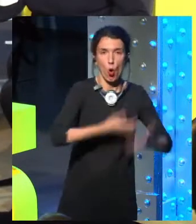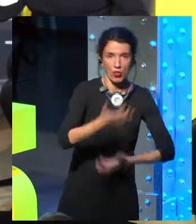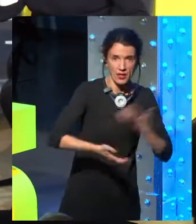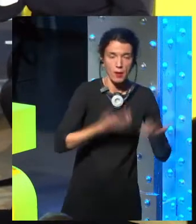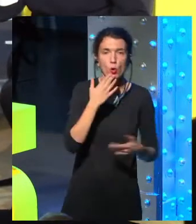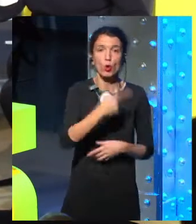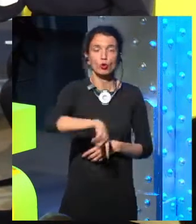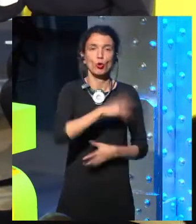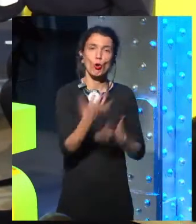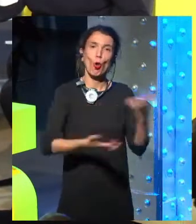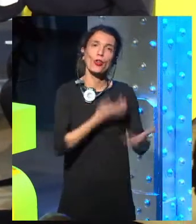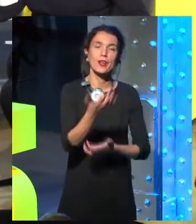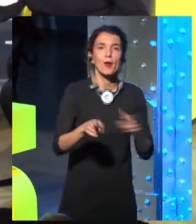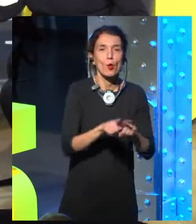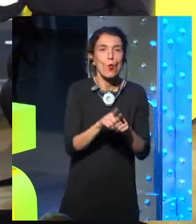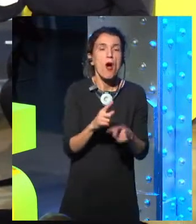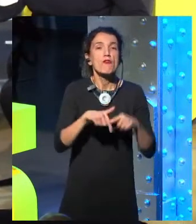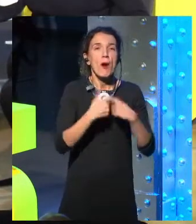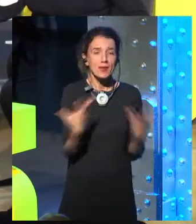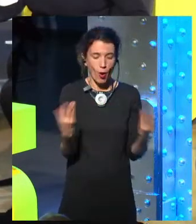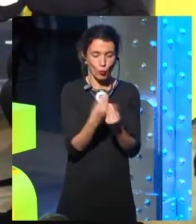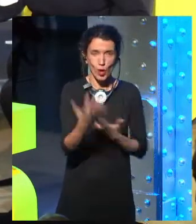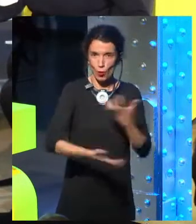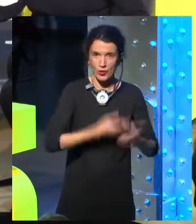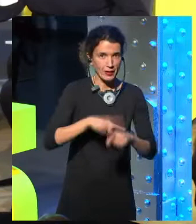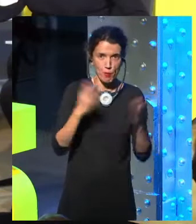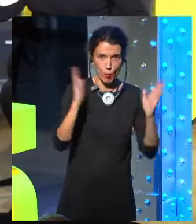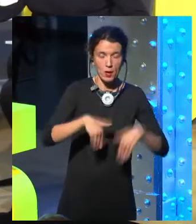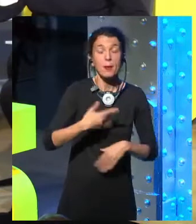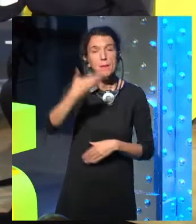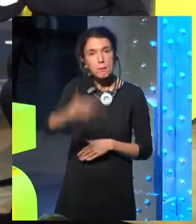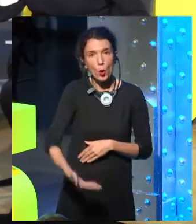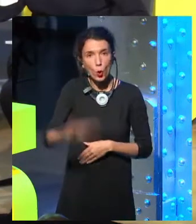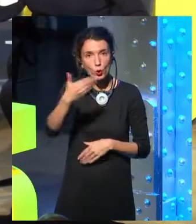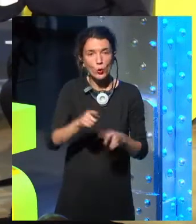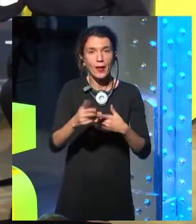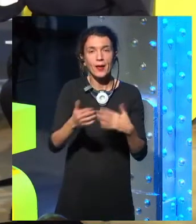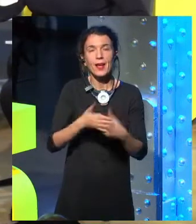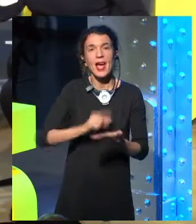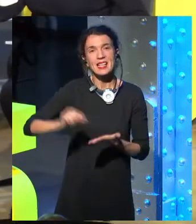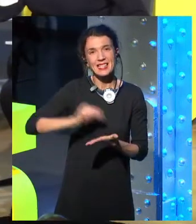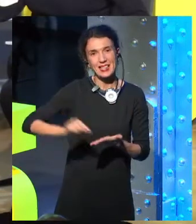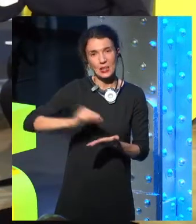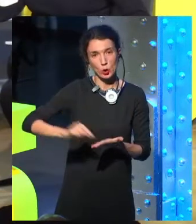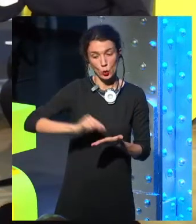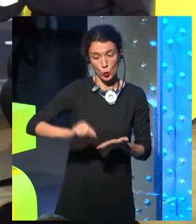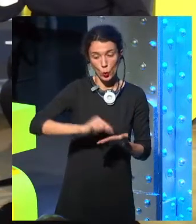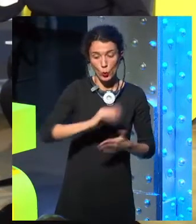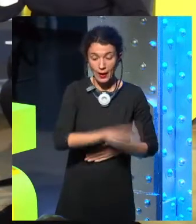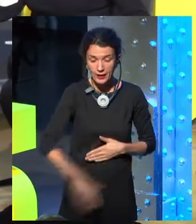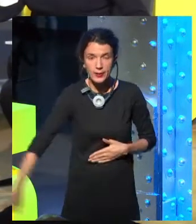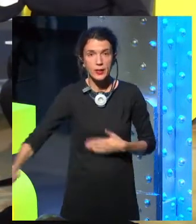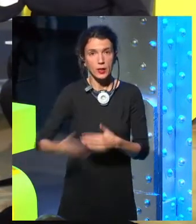physical books are really good, and writing is incredibly important because the act of writing in space and that